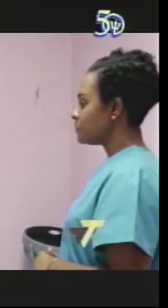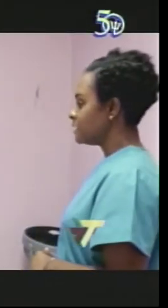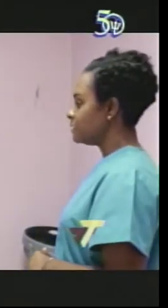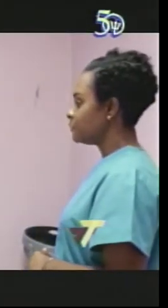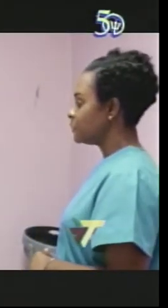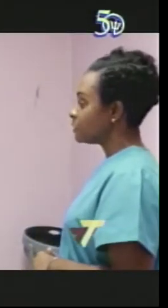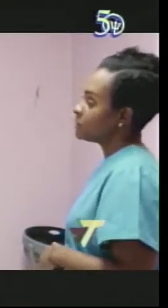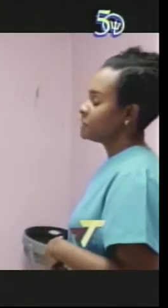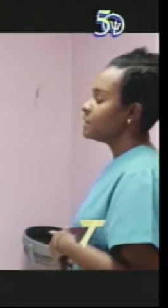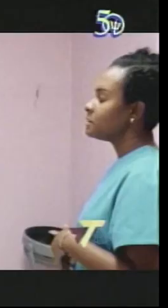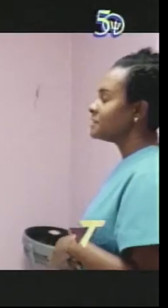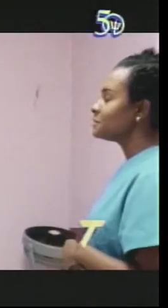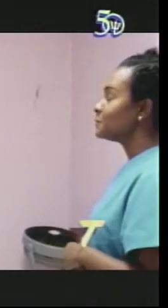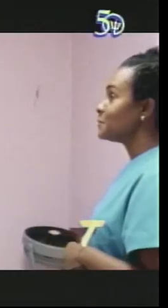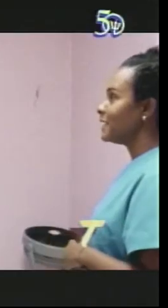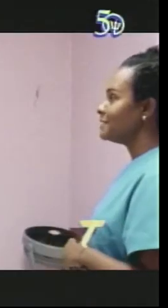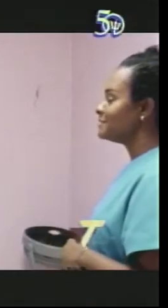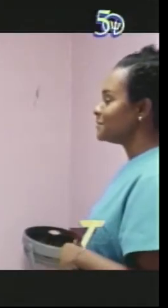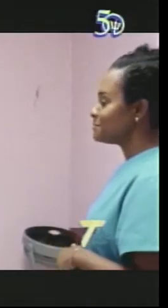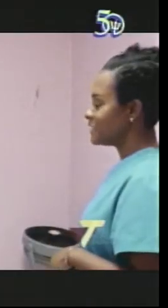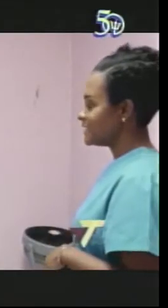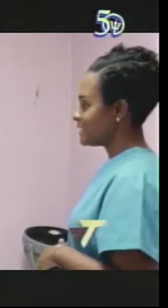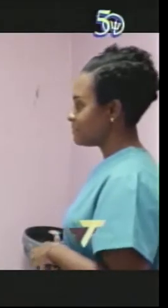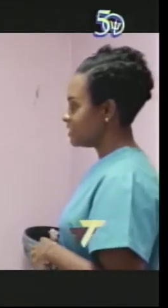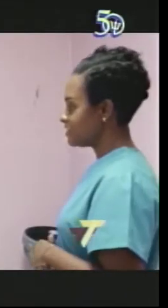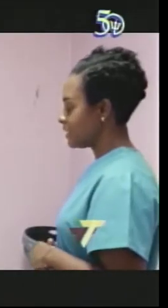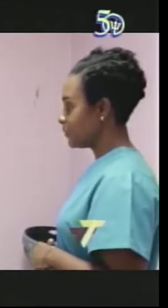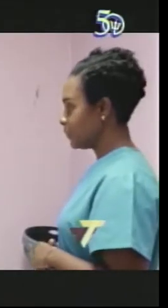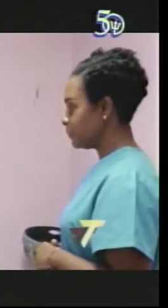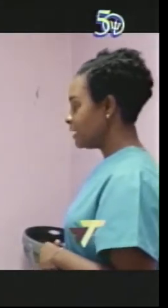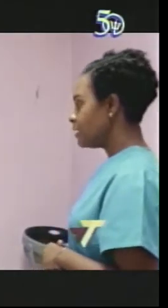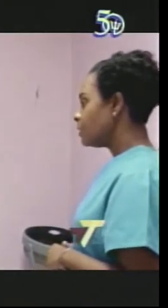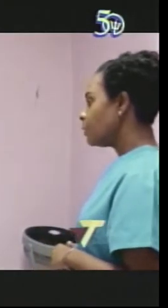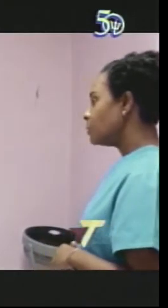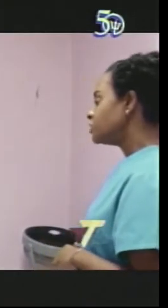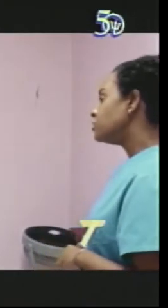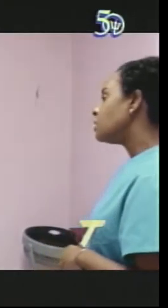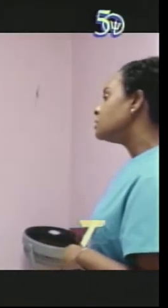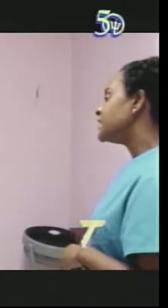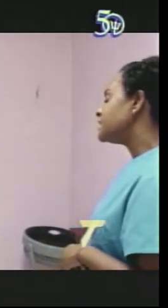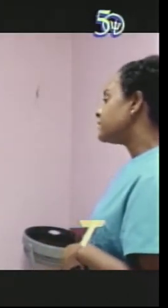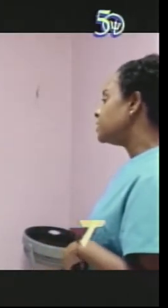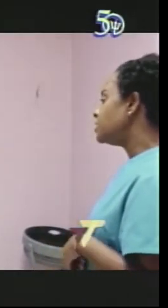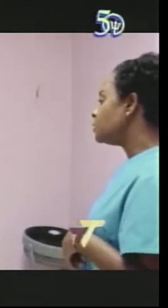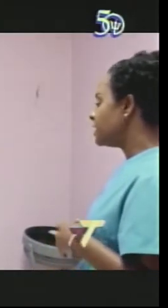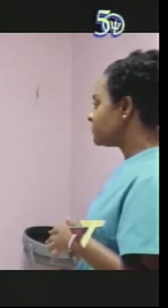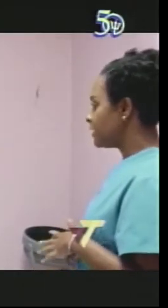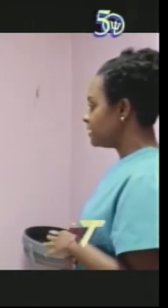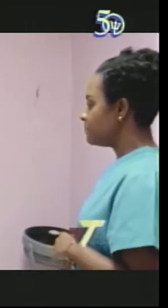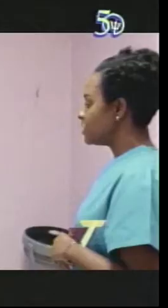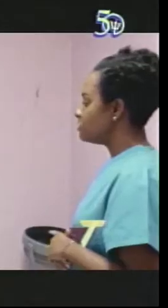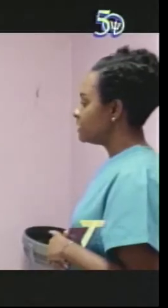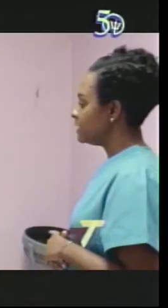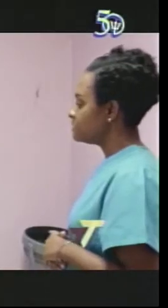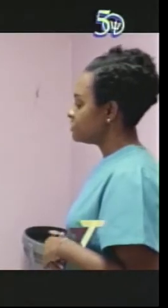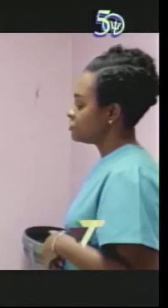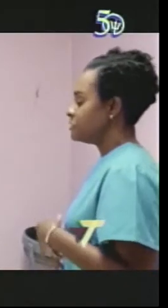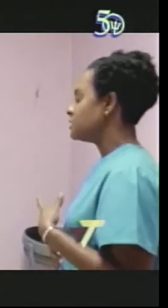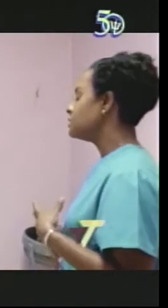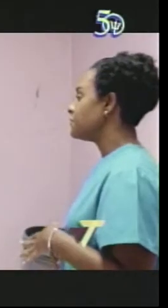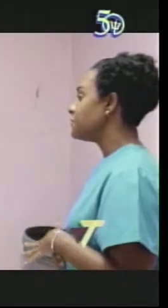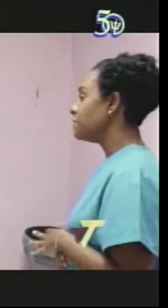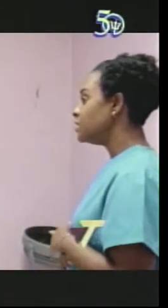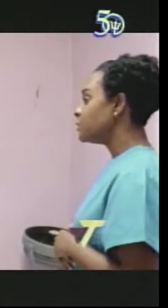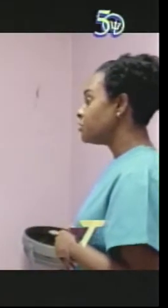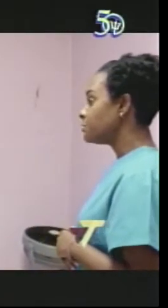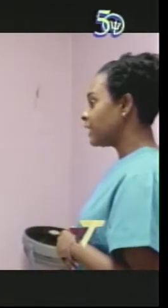normally We also encourage women to do the breast examination at home You're not necessarily looking for anything But you're looking to just